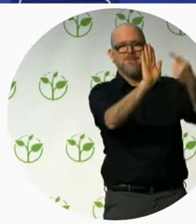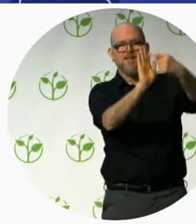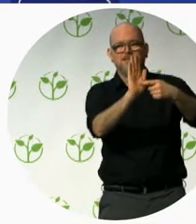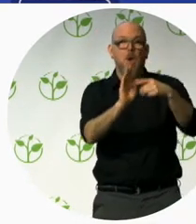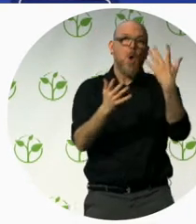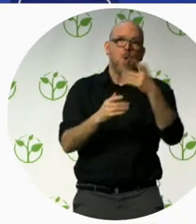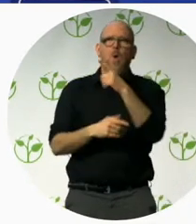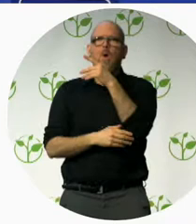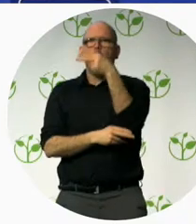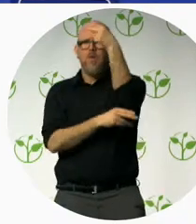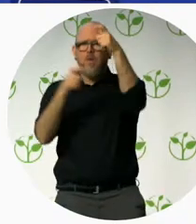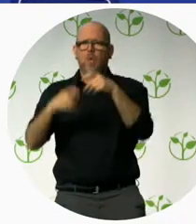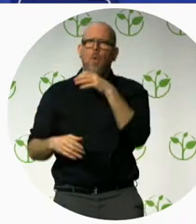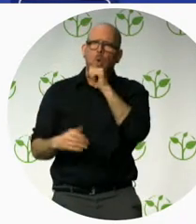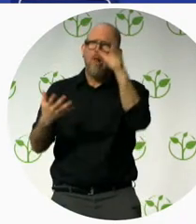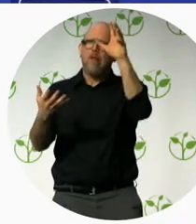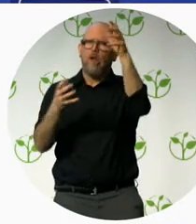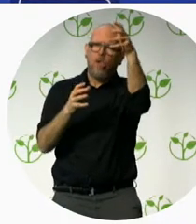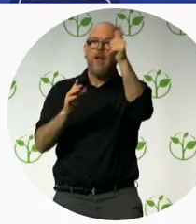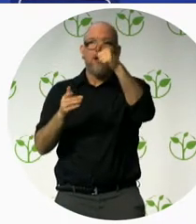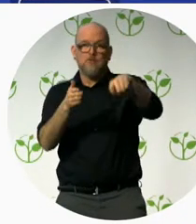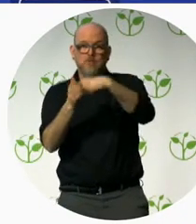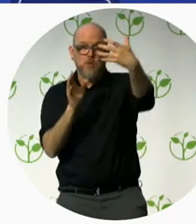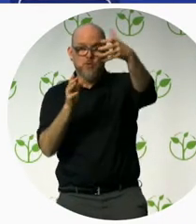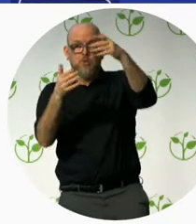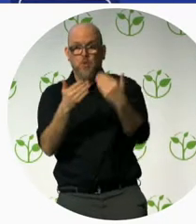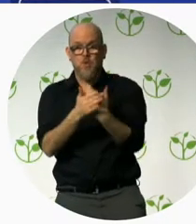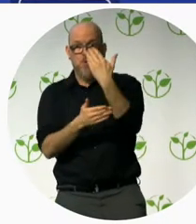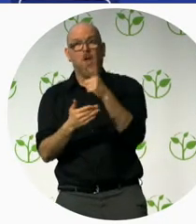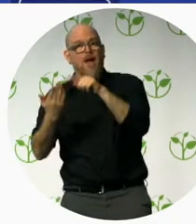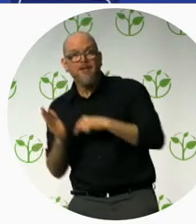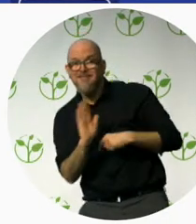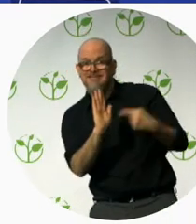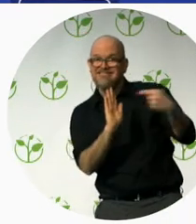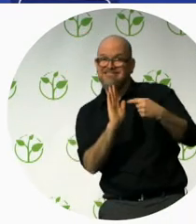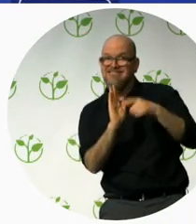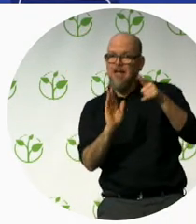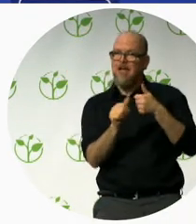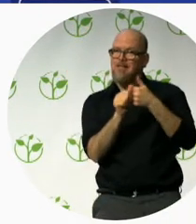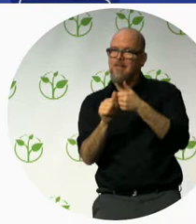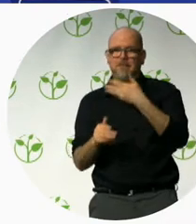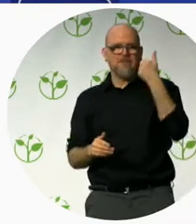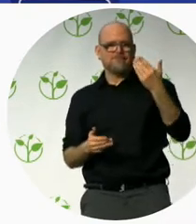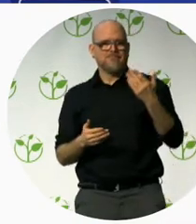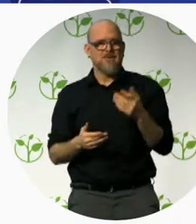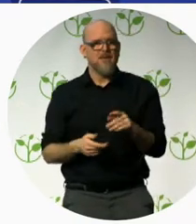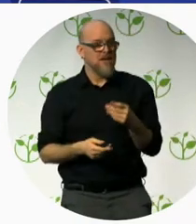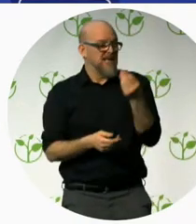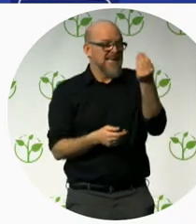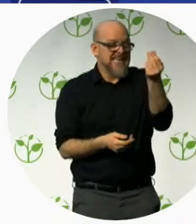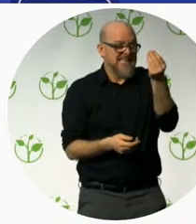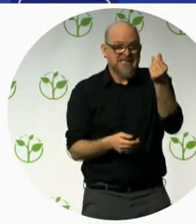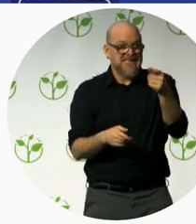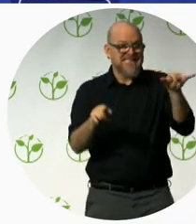It doesn't cost any more money to having one part of the reception that is lower when you build a new reception and so on.